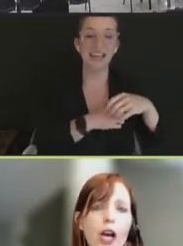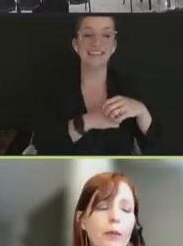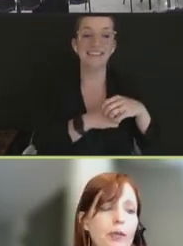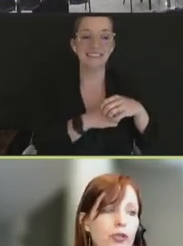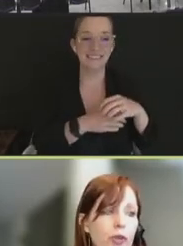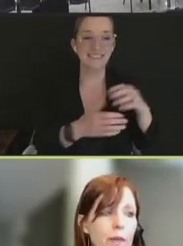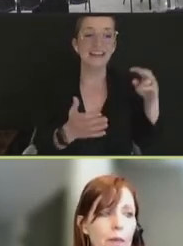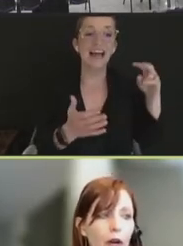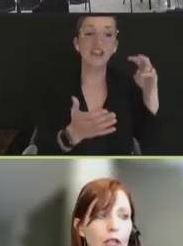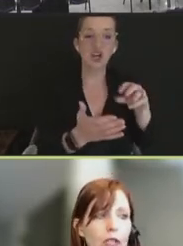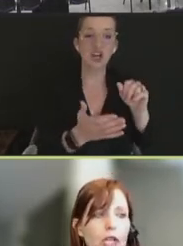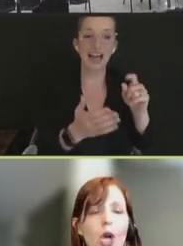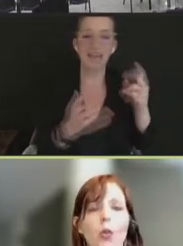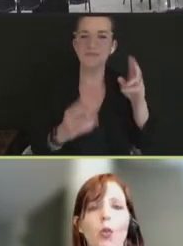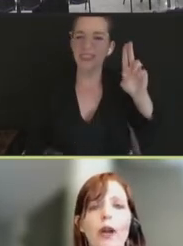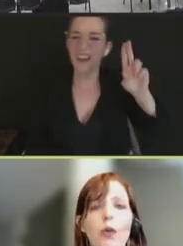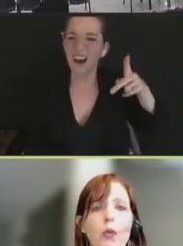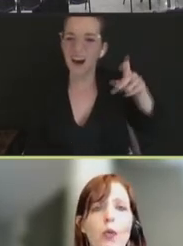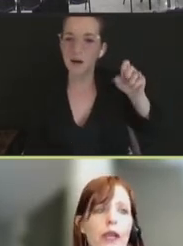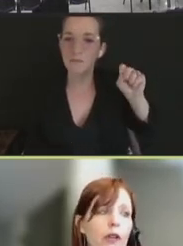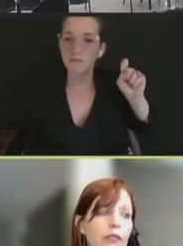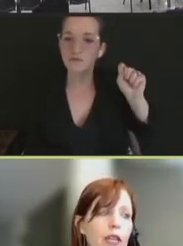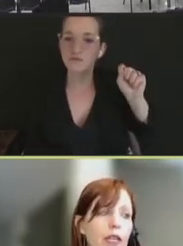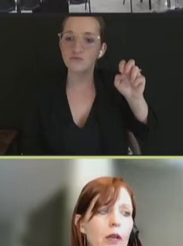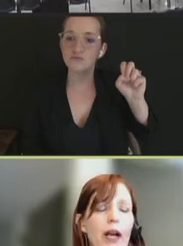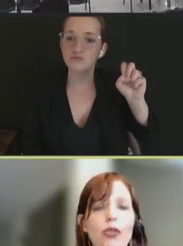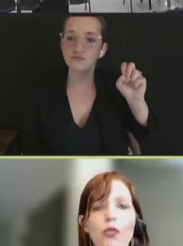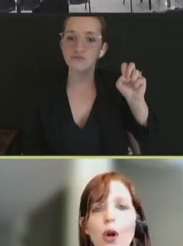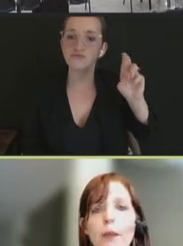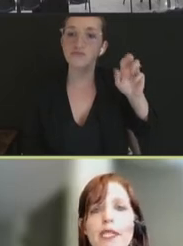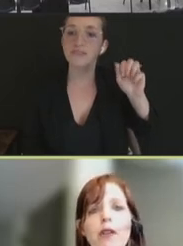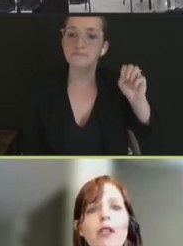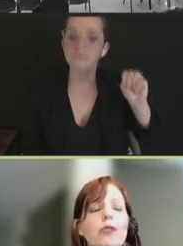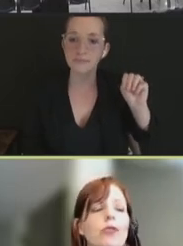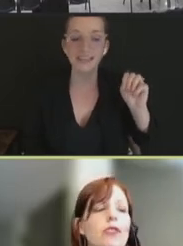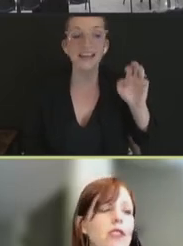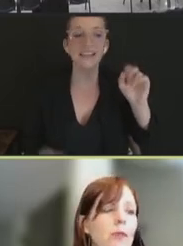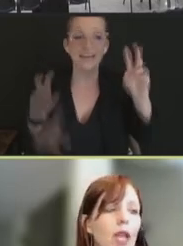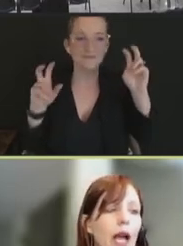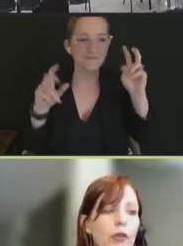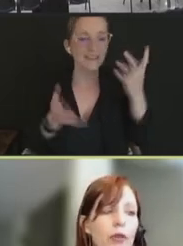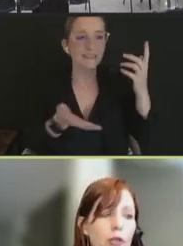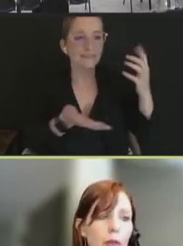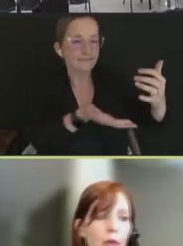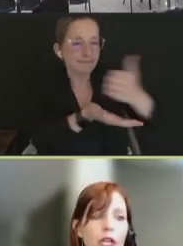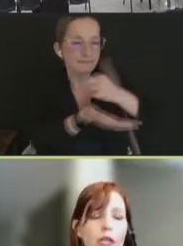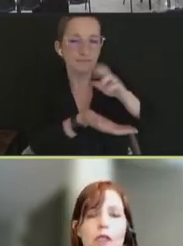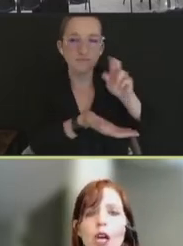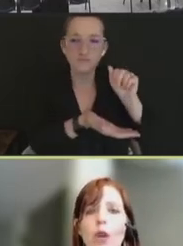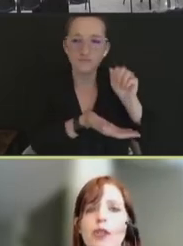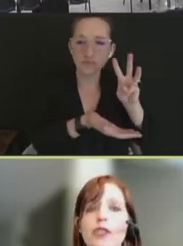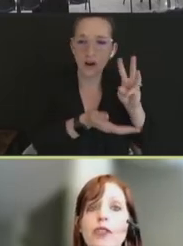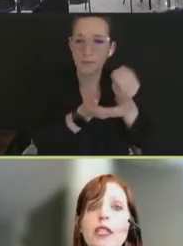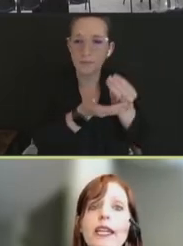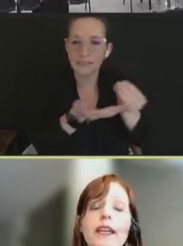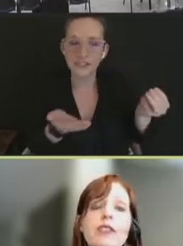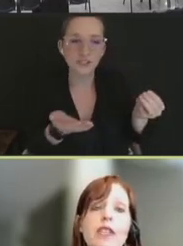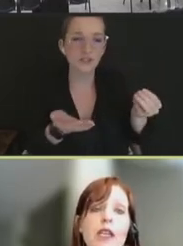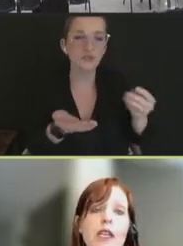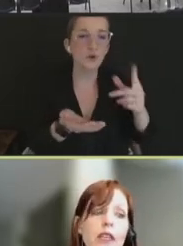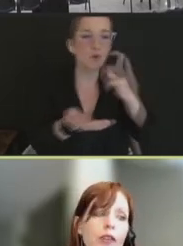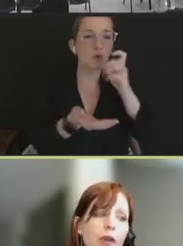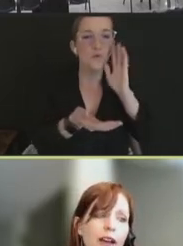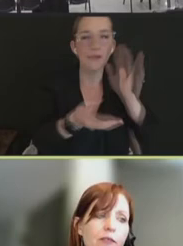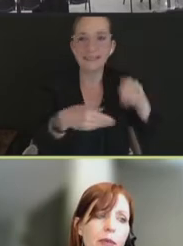call the upstream part, where we are thinking about the raw materials, the supplier of components. We certainly have